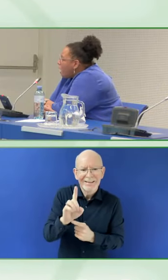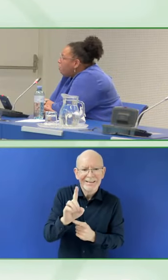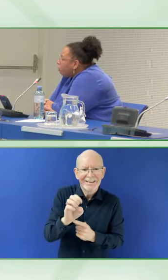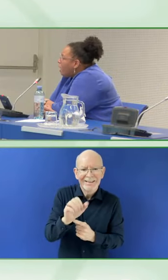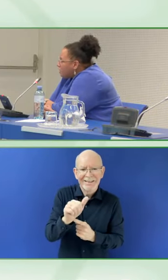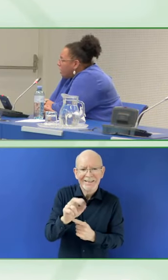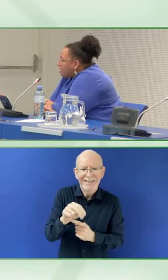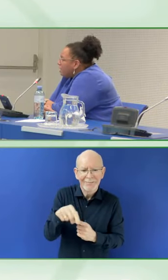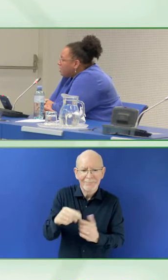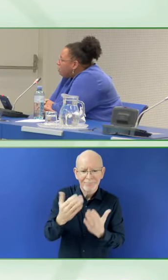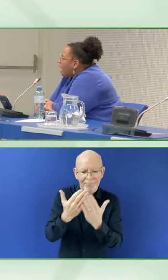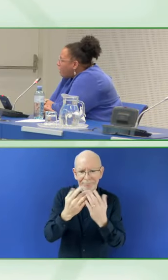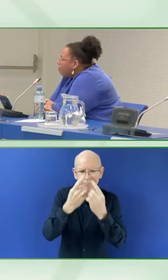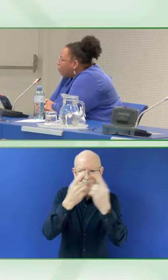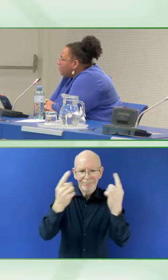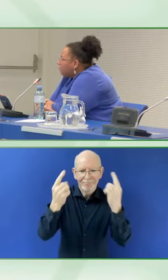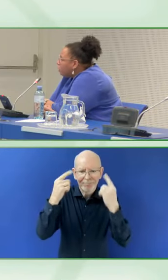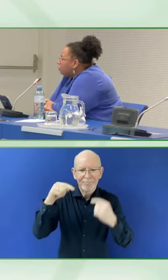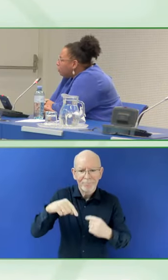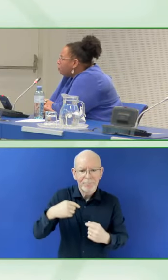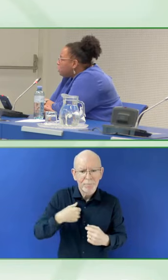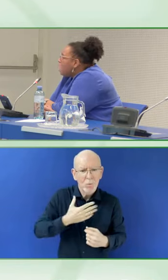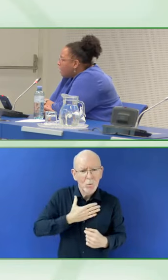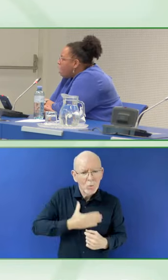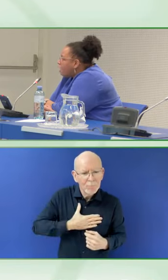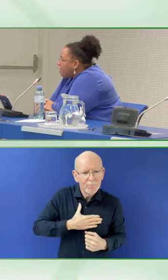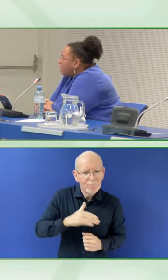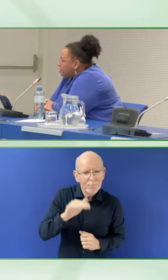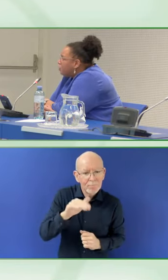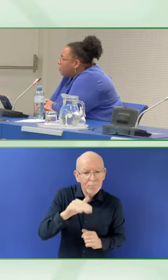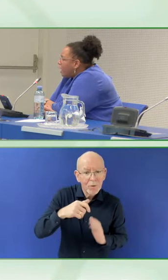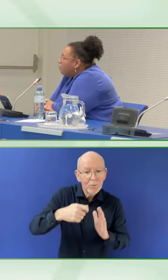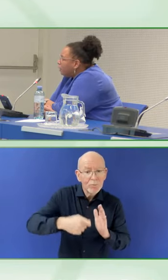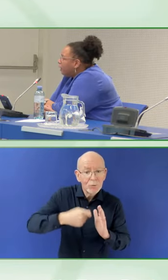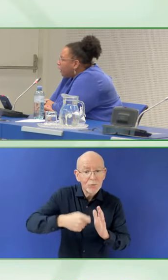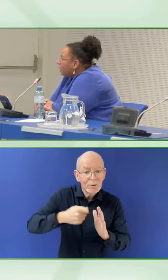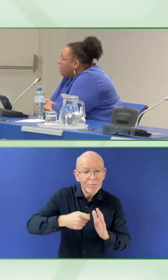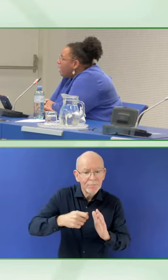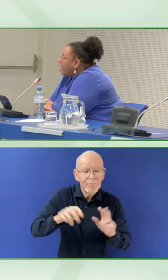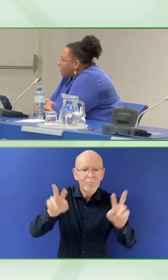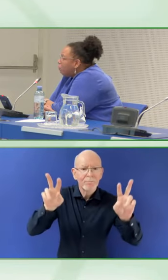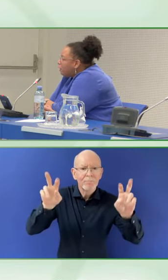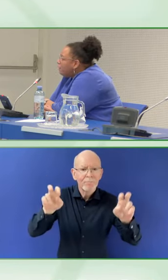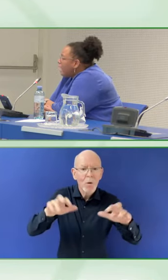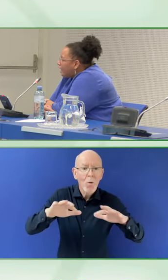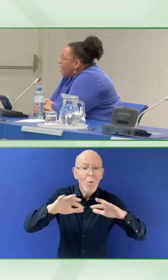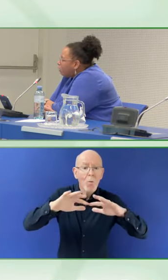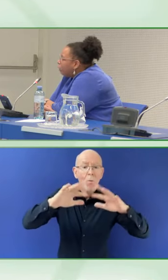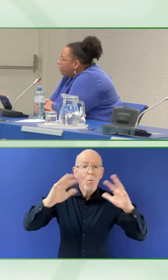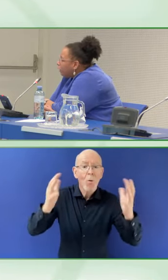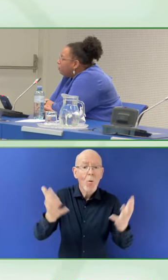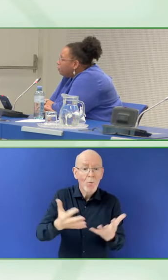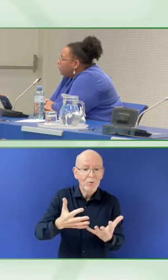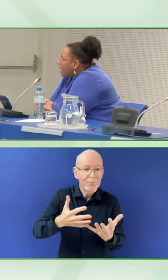That project has a platform that includes an online digital library, and within that library, we